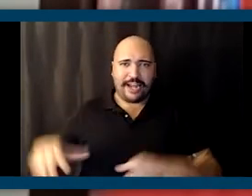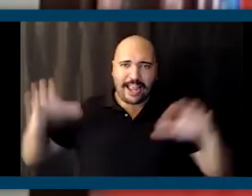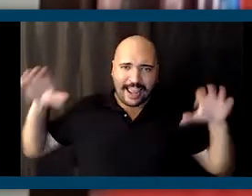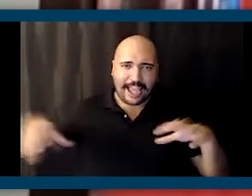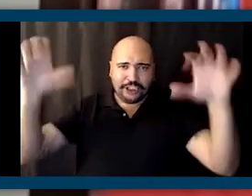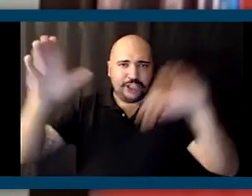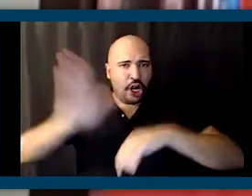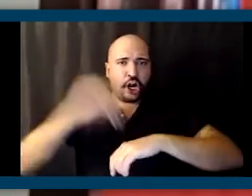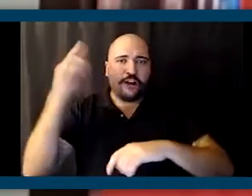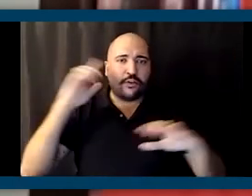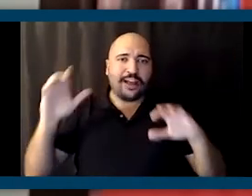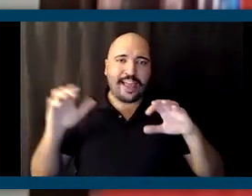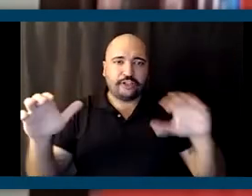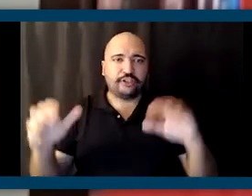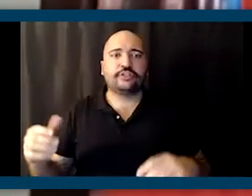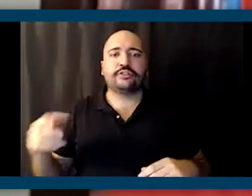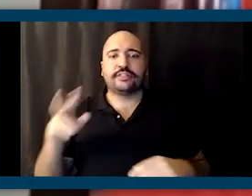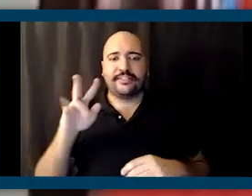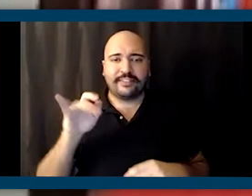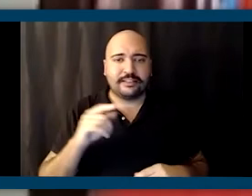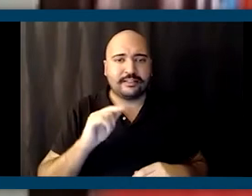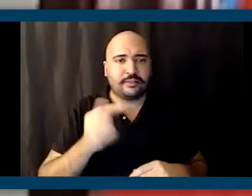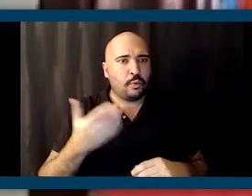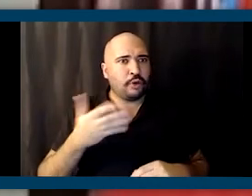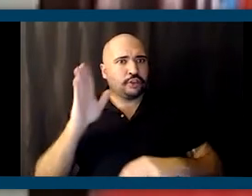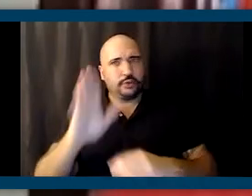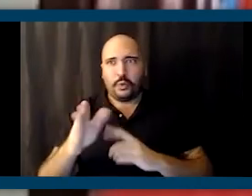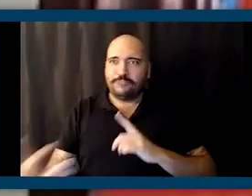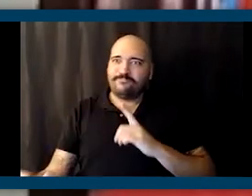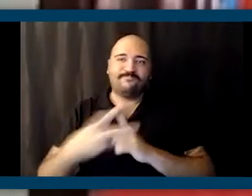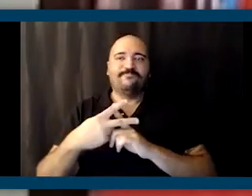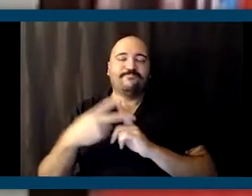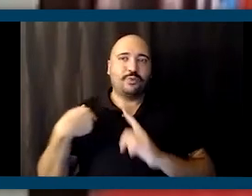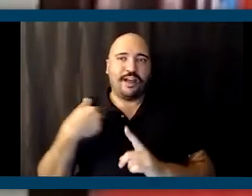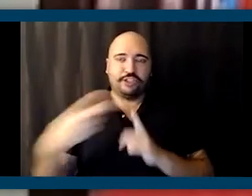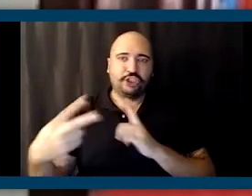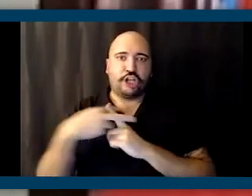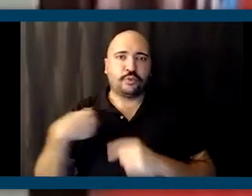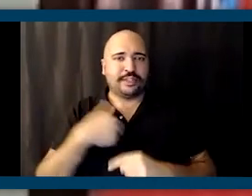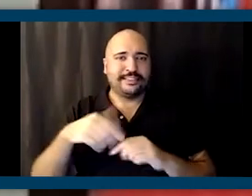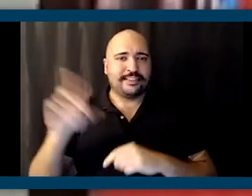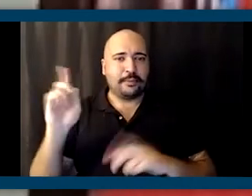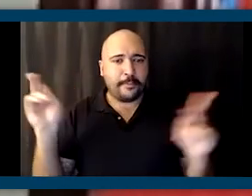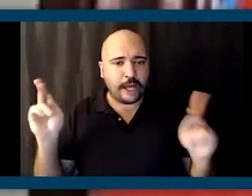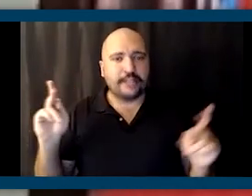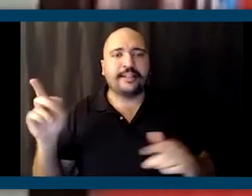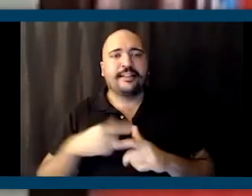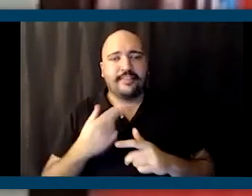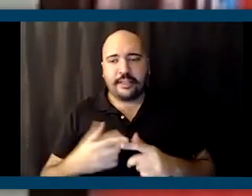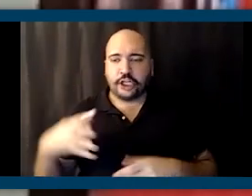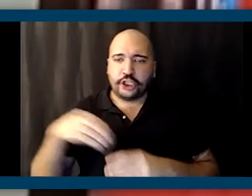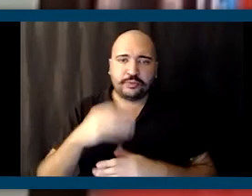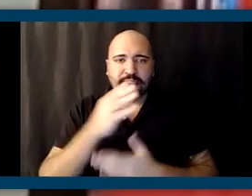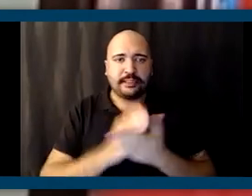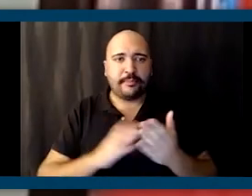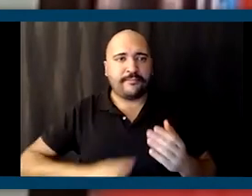action. Uh, Vincent, what is your charge to us in the democratic party and your, uh, and, and then also include some